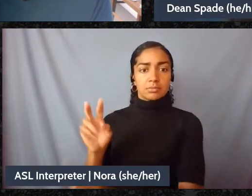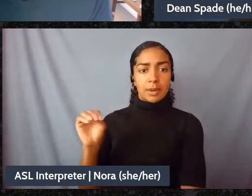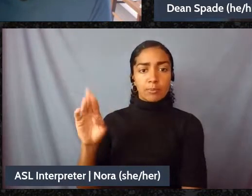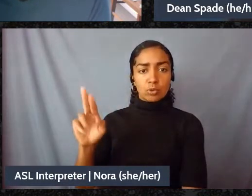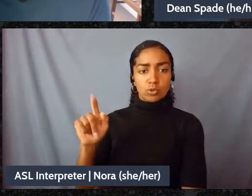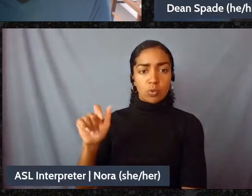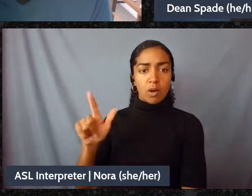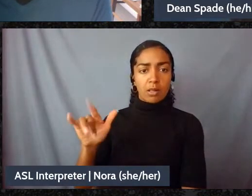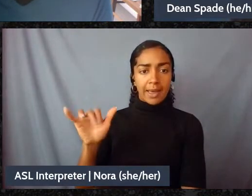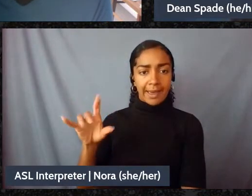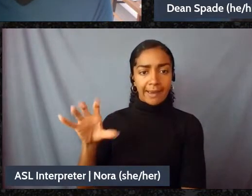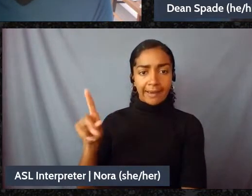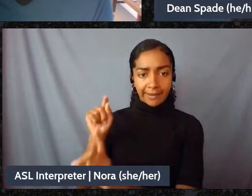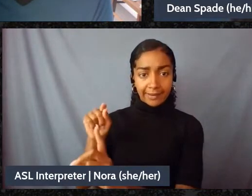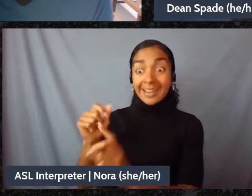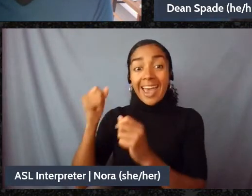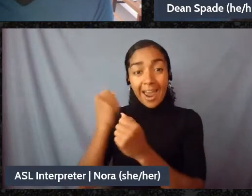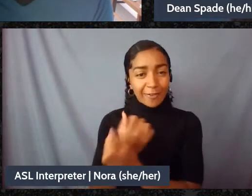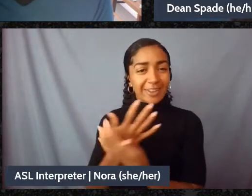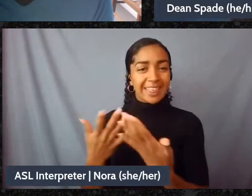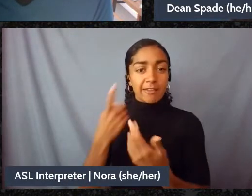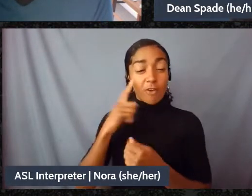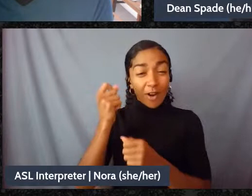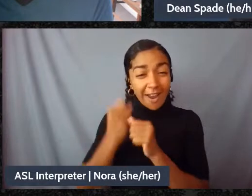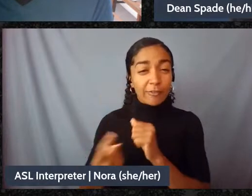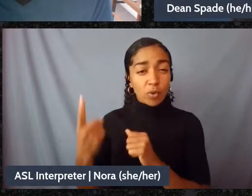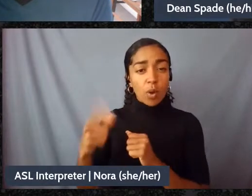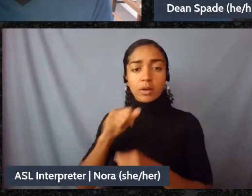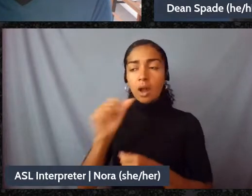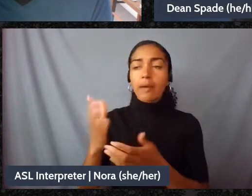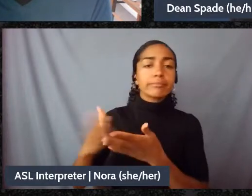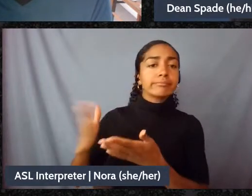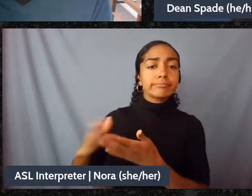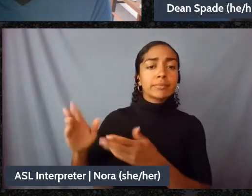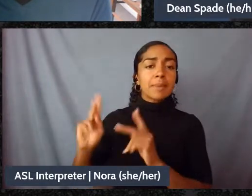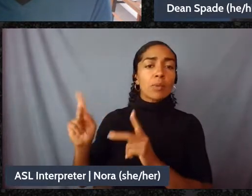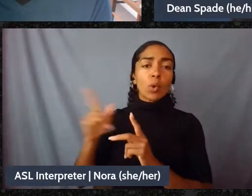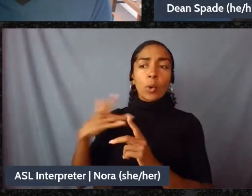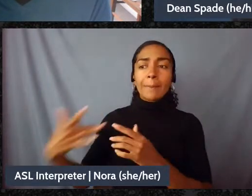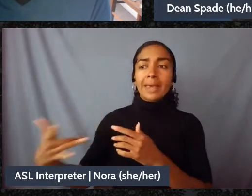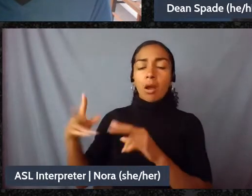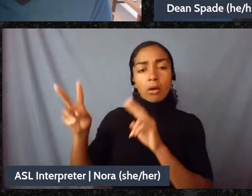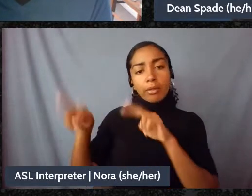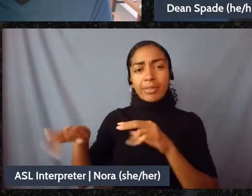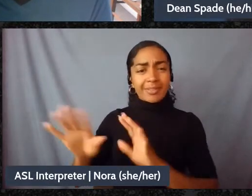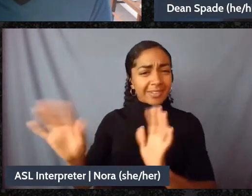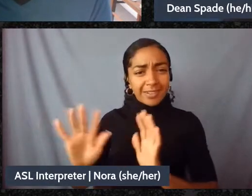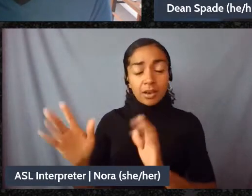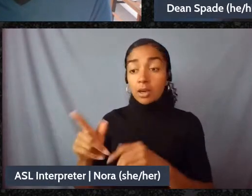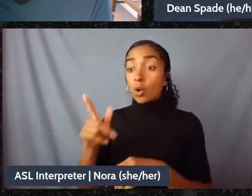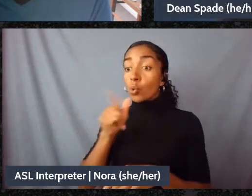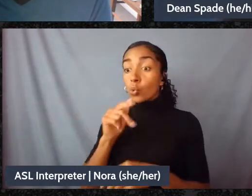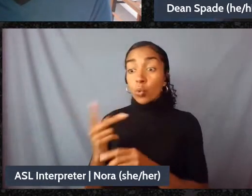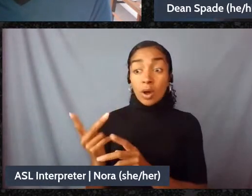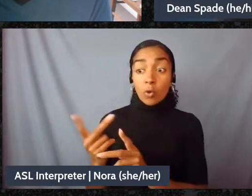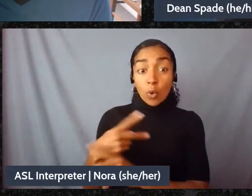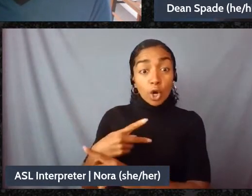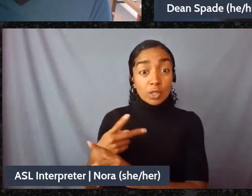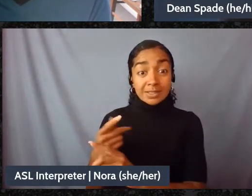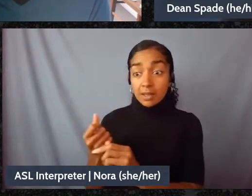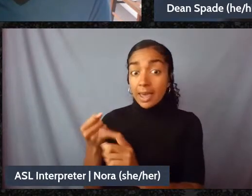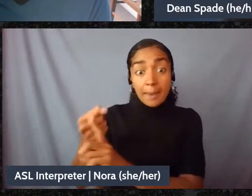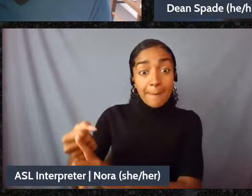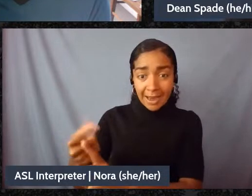everyone not cutting out stigmatized people um starting with those who are most vulnerable instead of those who are most palatable